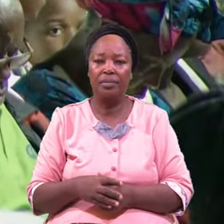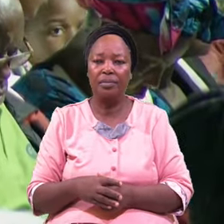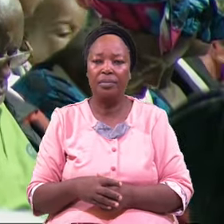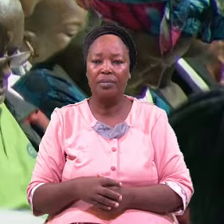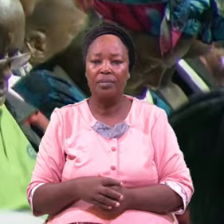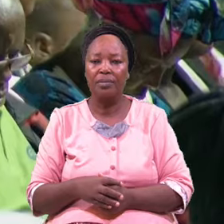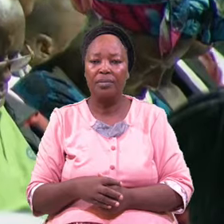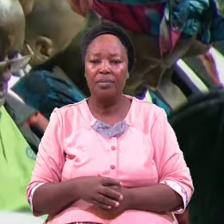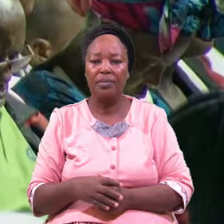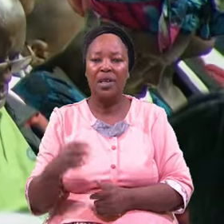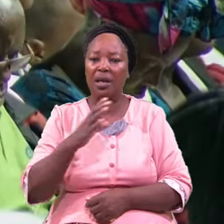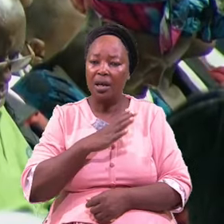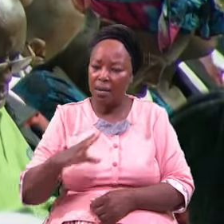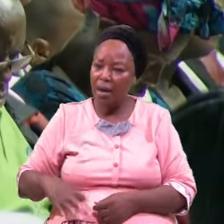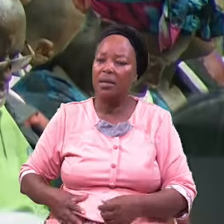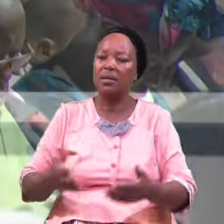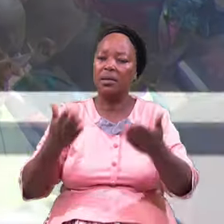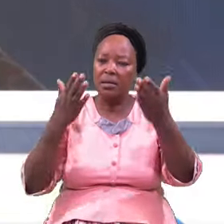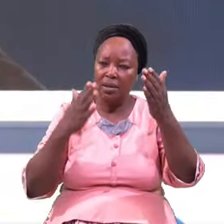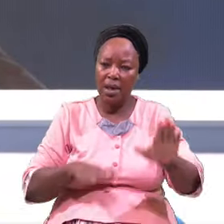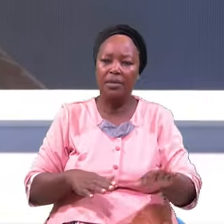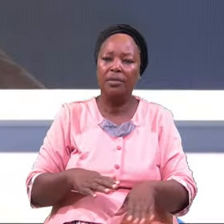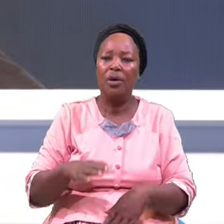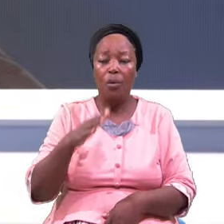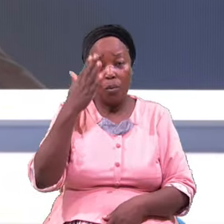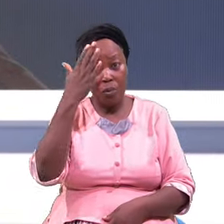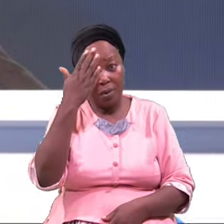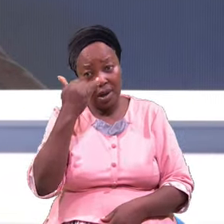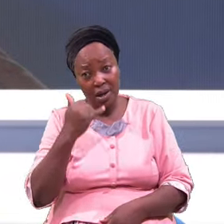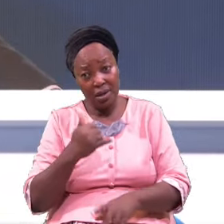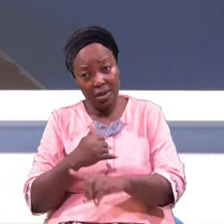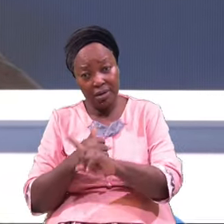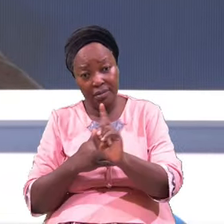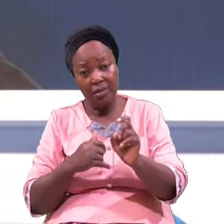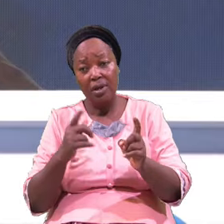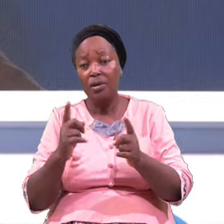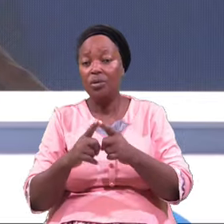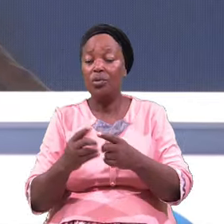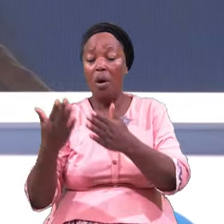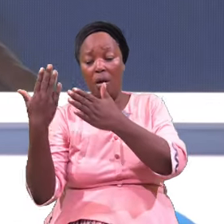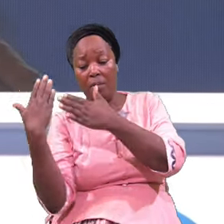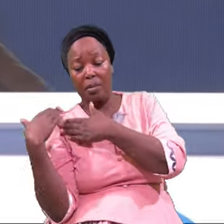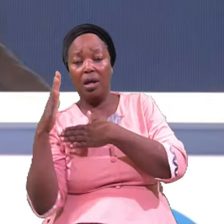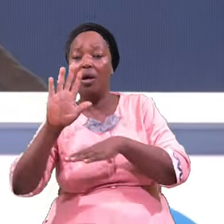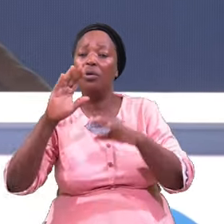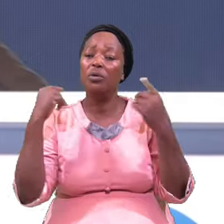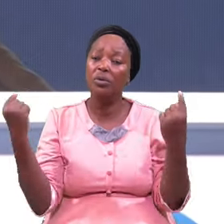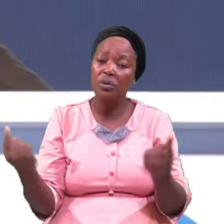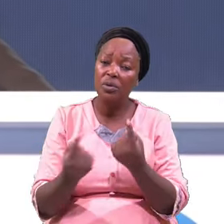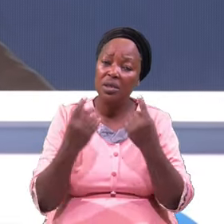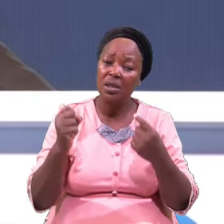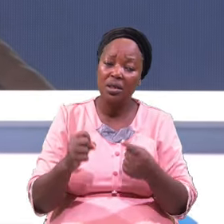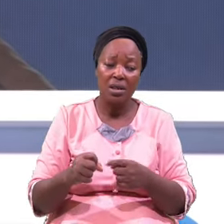Christ Died Why To Bear Your Sin He Was